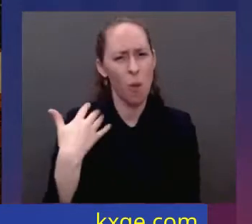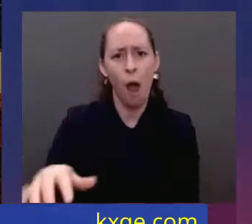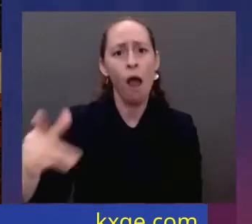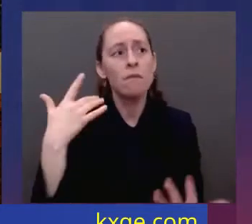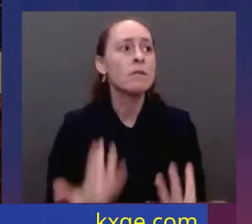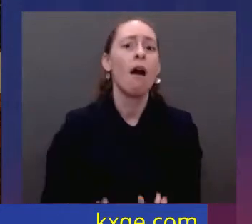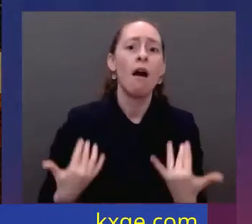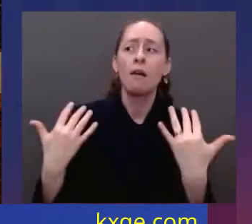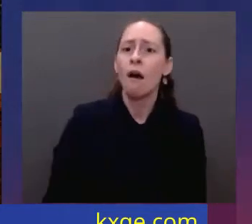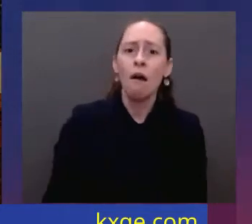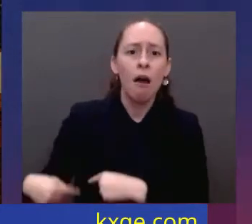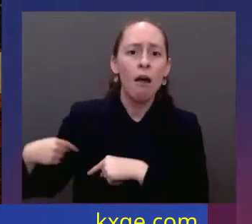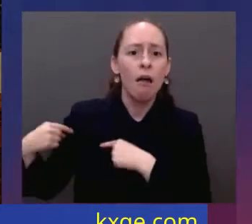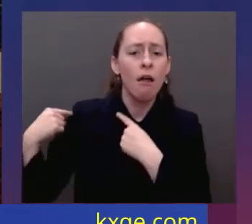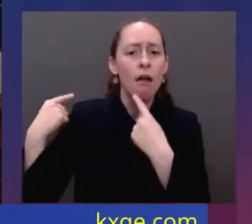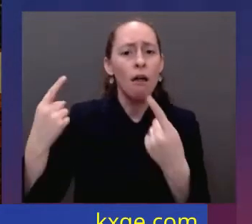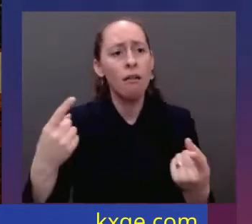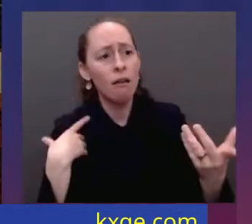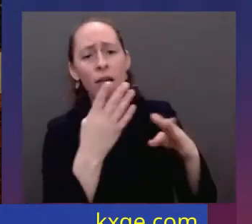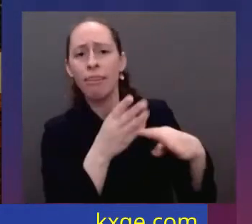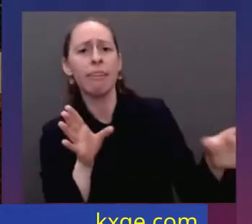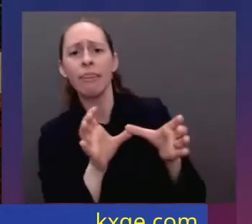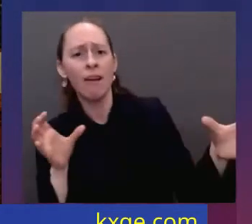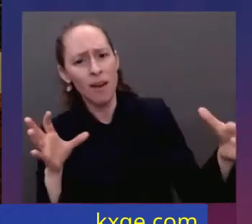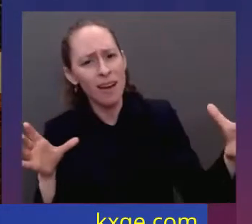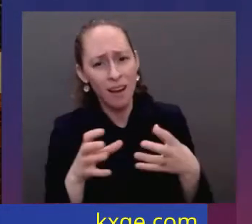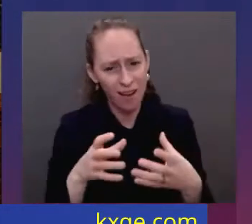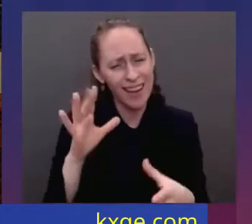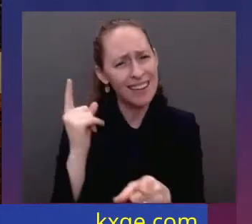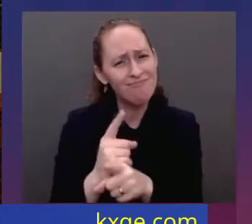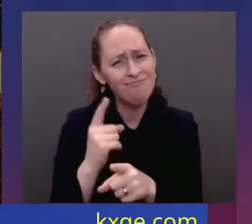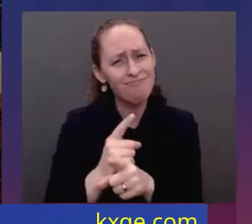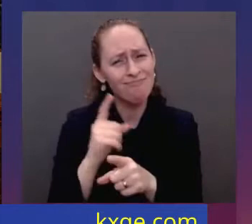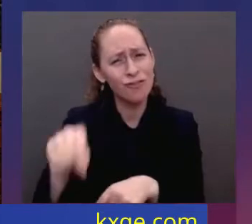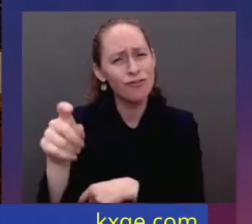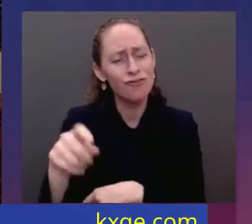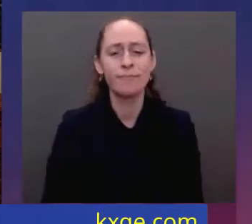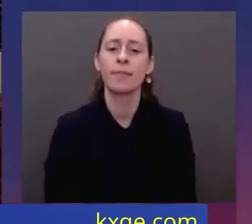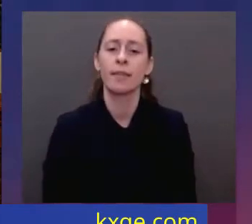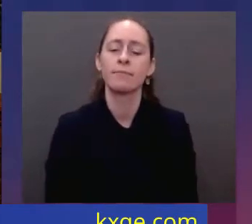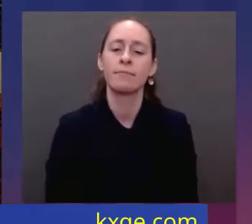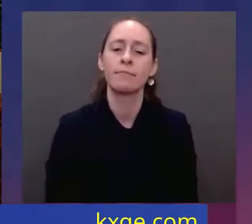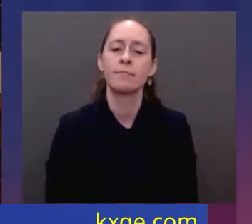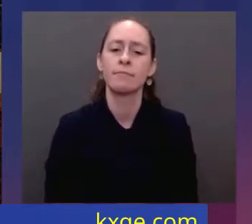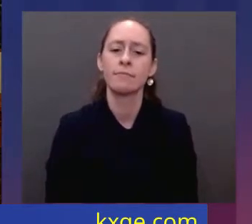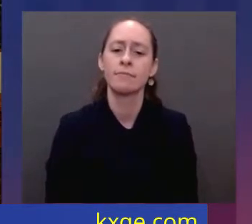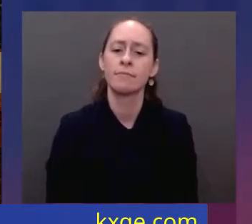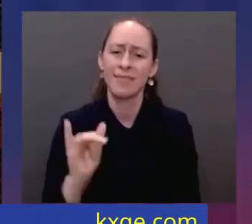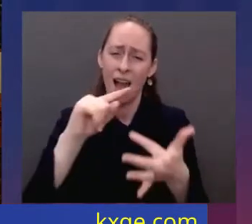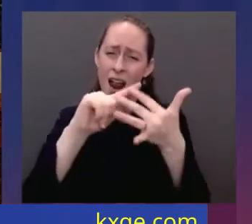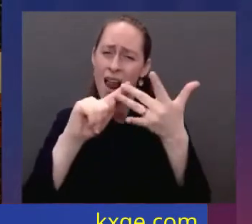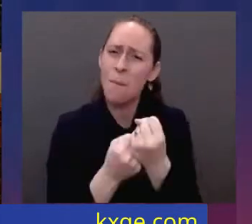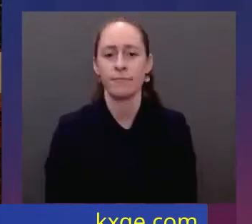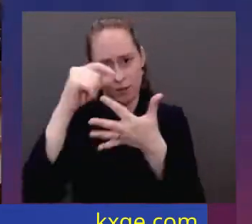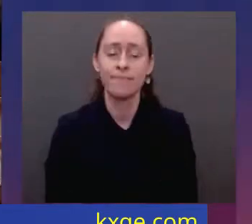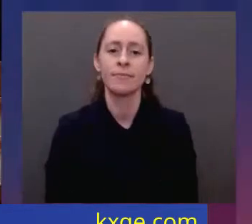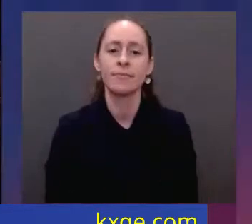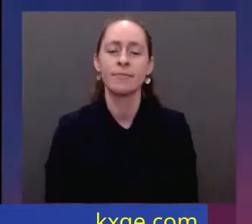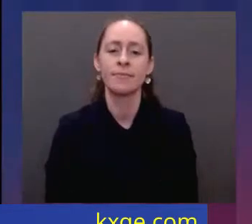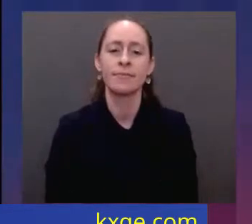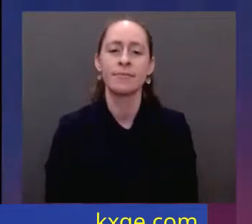to do. That's why the immigration reform is supported by everyone from labor unions to religious leaders to the U.S. Chamber of Commerce. Let's get it done once and for all.